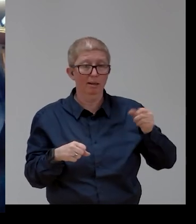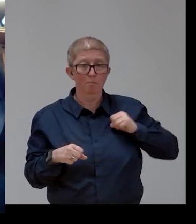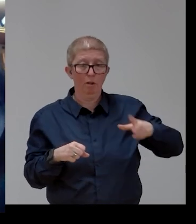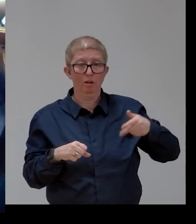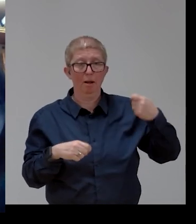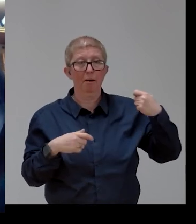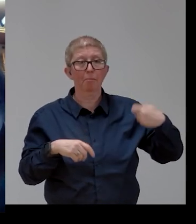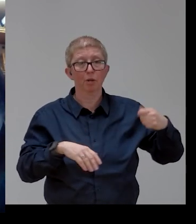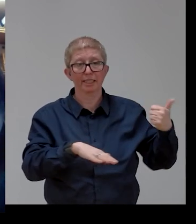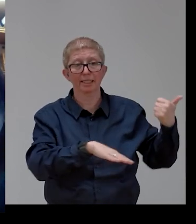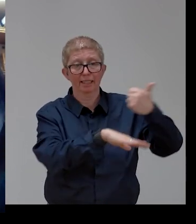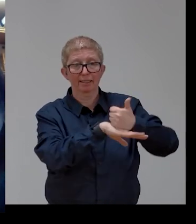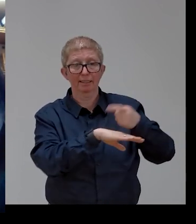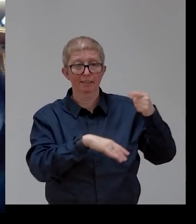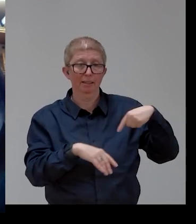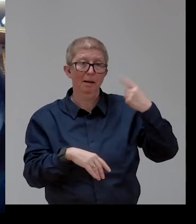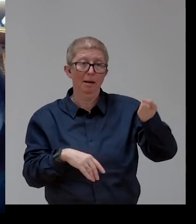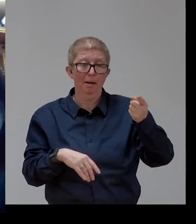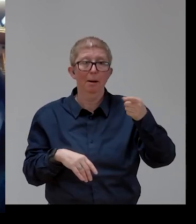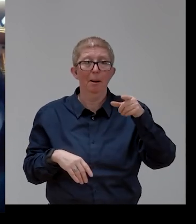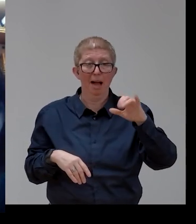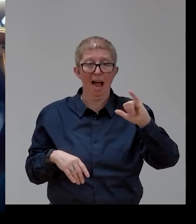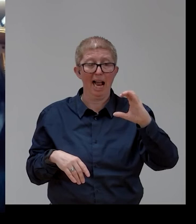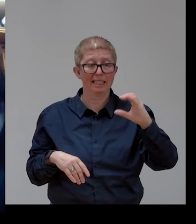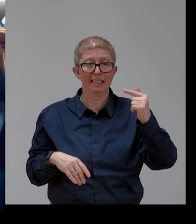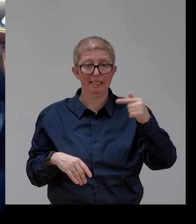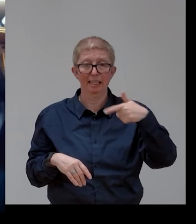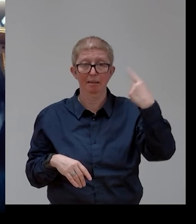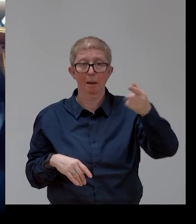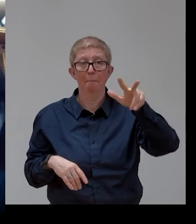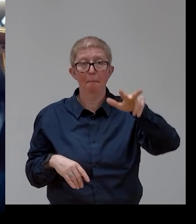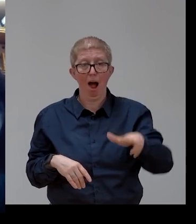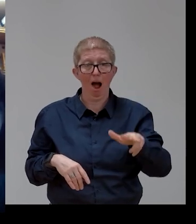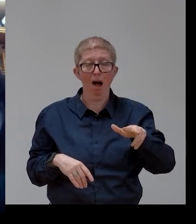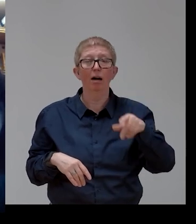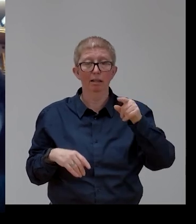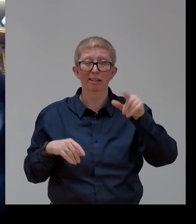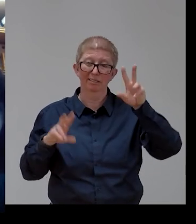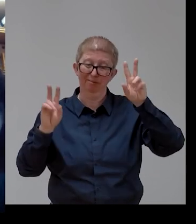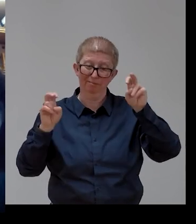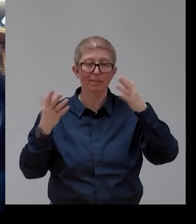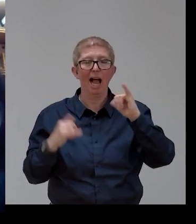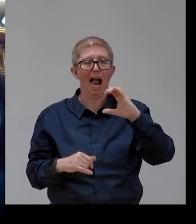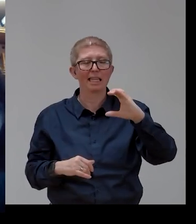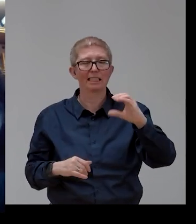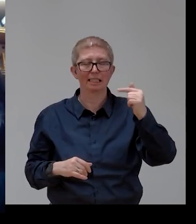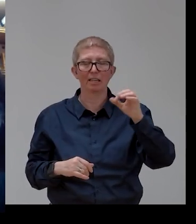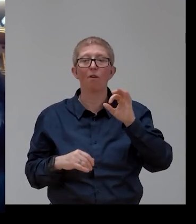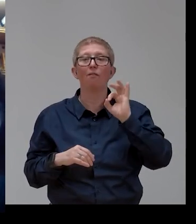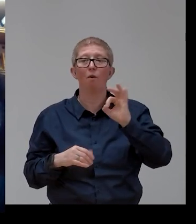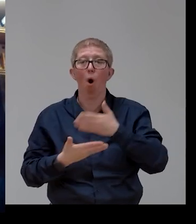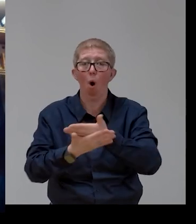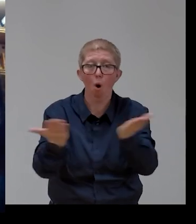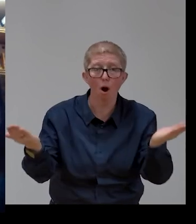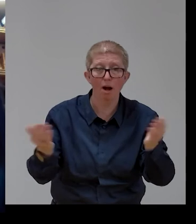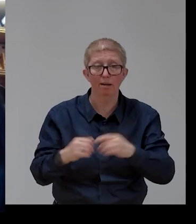in March, in the 20th of March, that will address accessibility of technologies. Okay. When it comes to assistive technology, and I